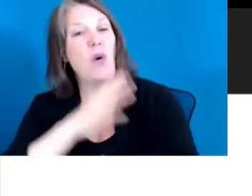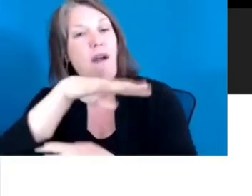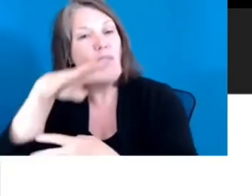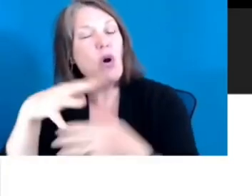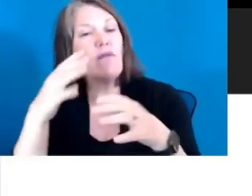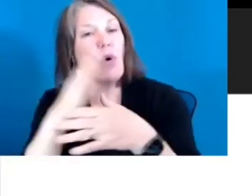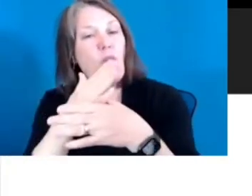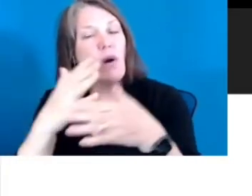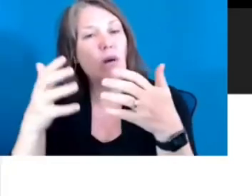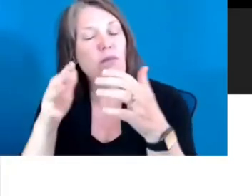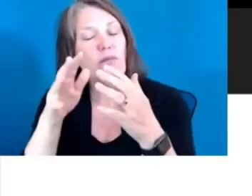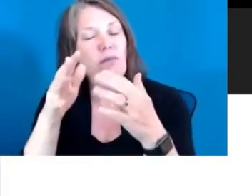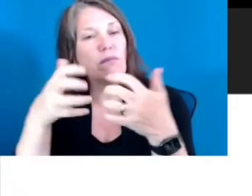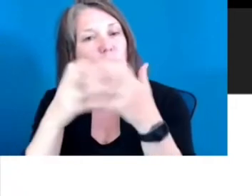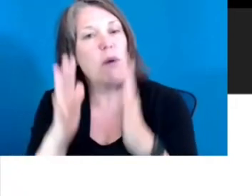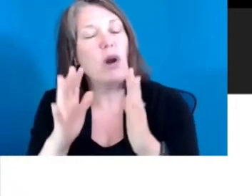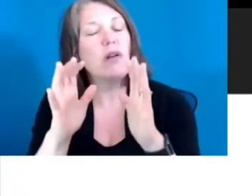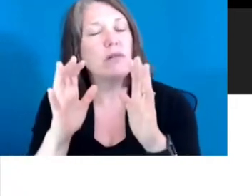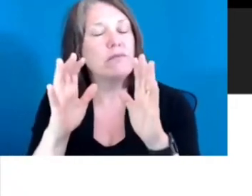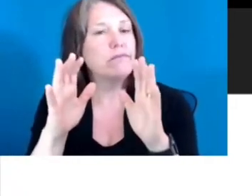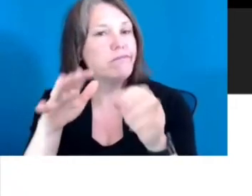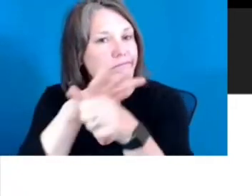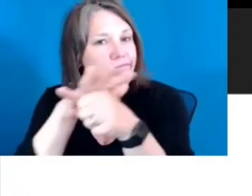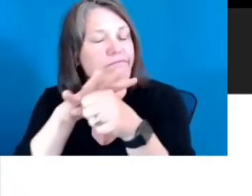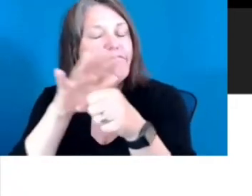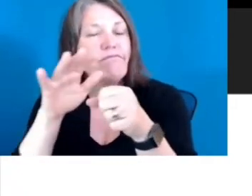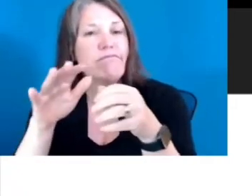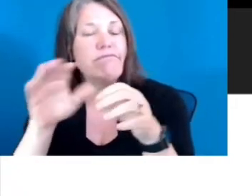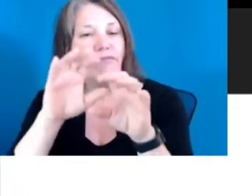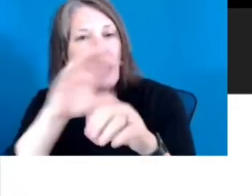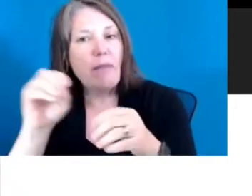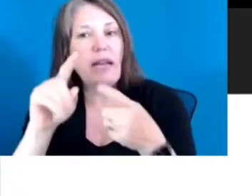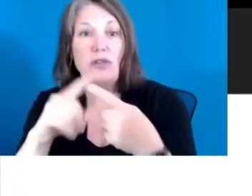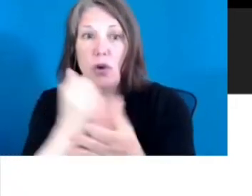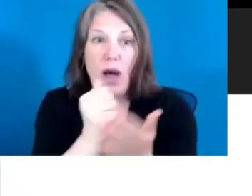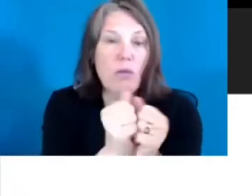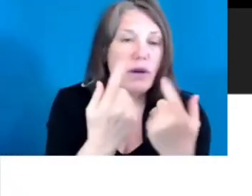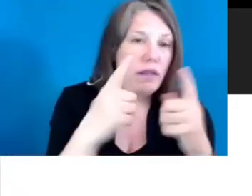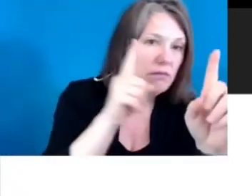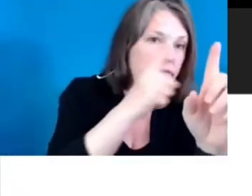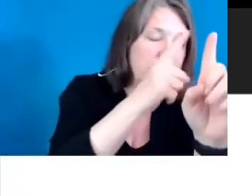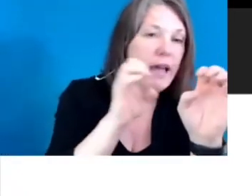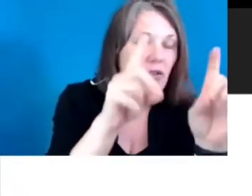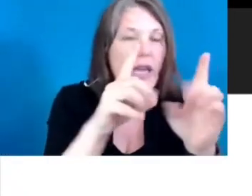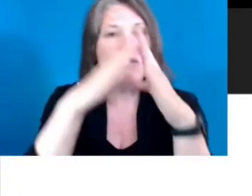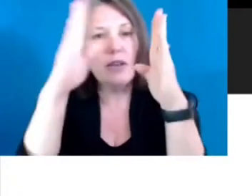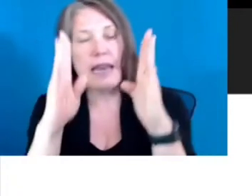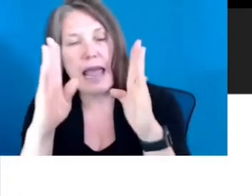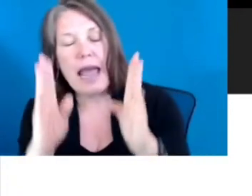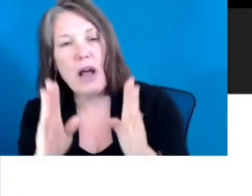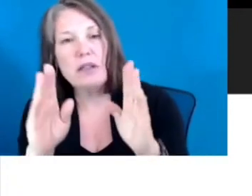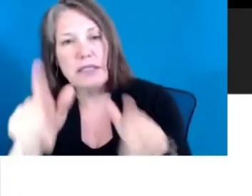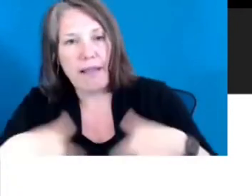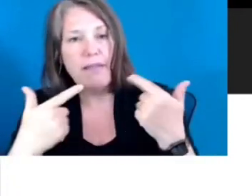partner organizations who support them to achieve their goals around education, housing, jobs,